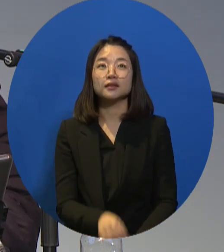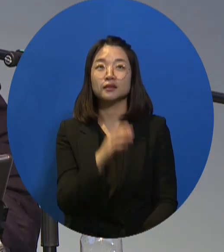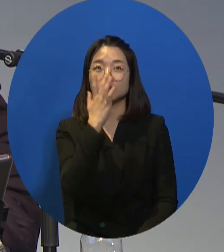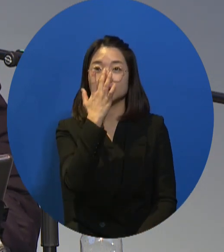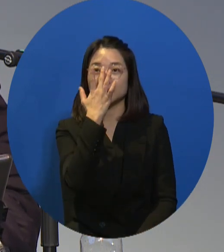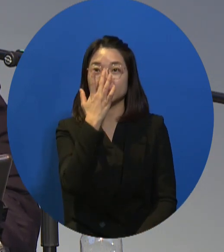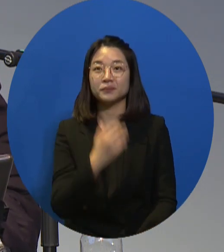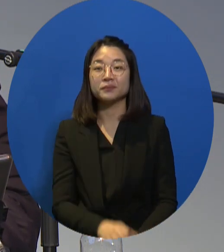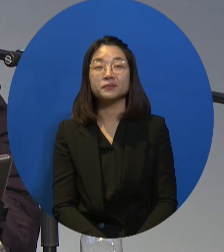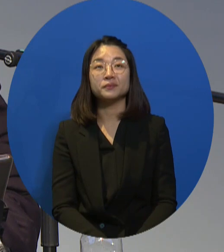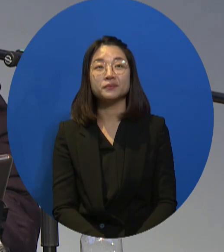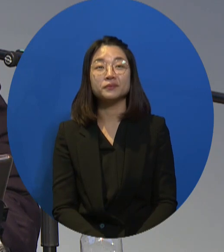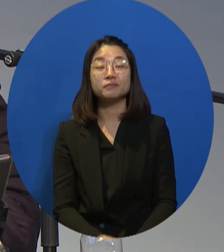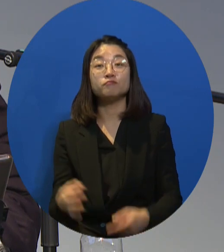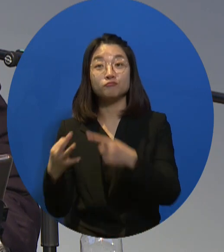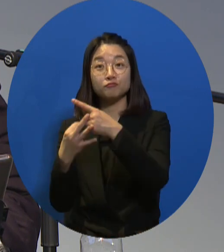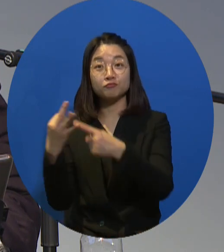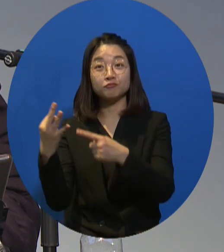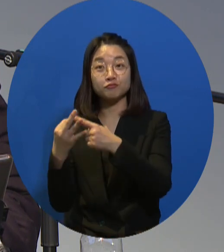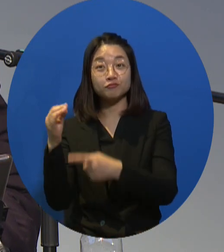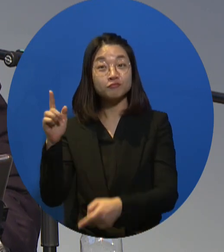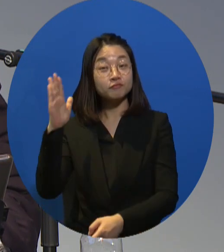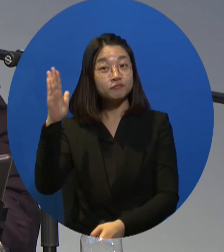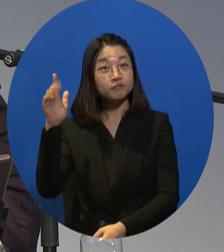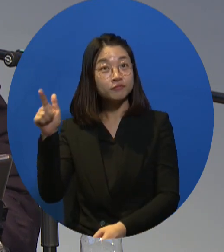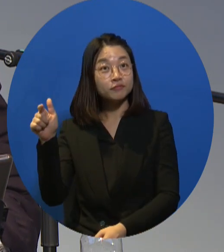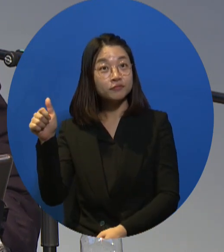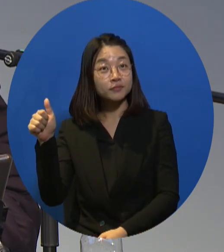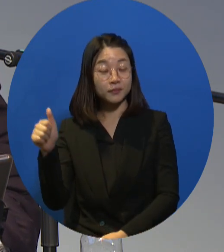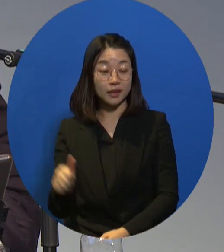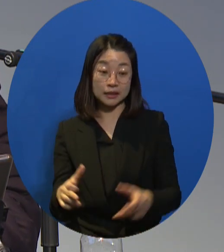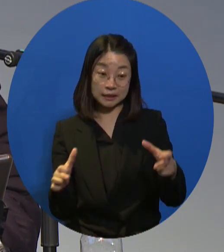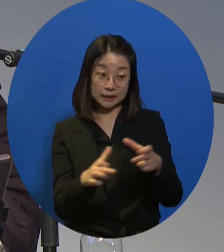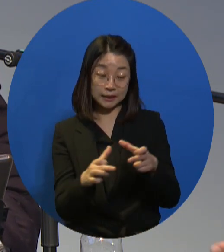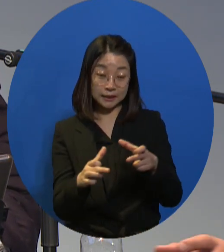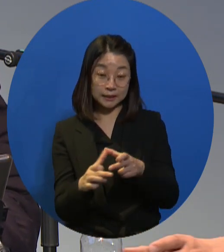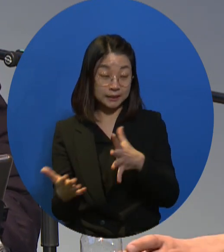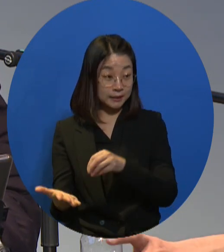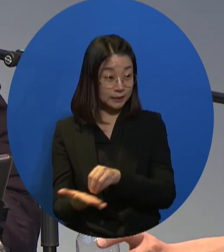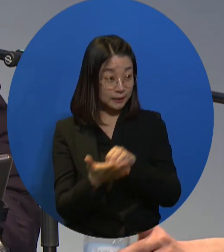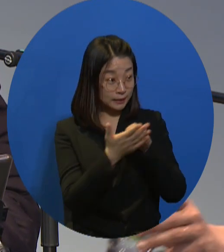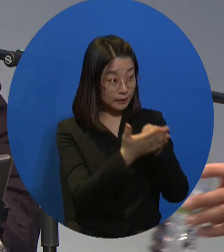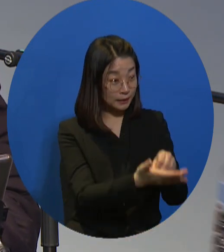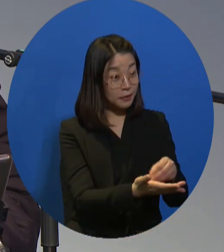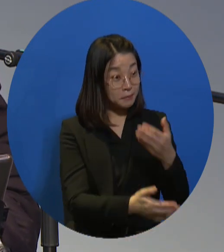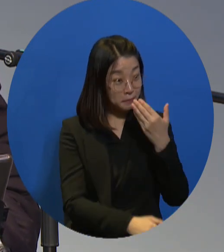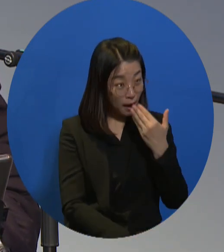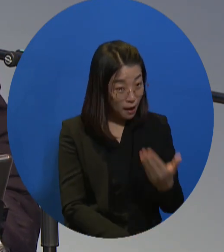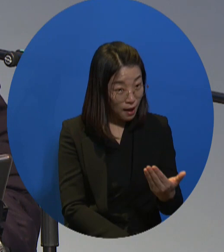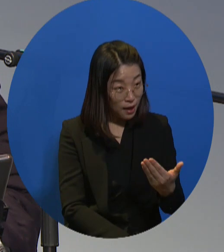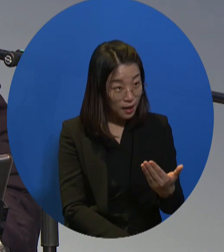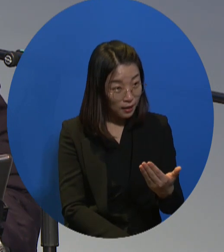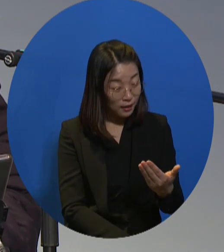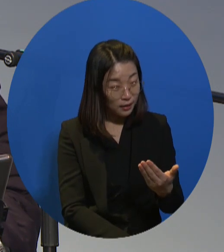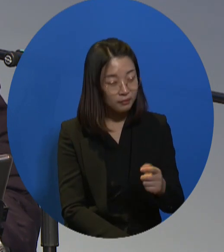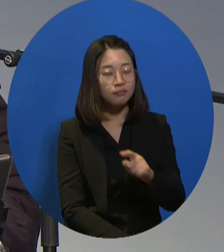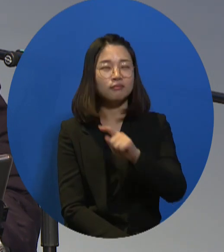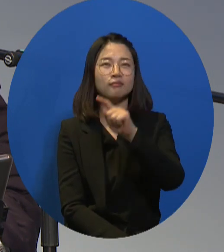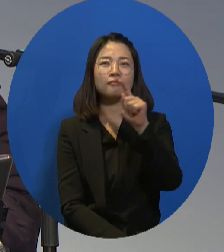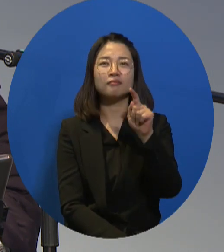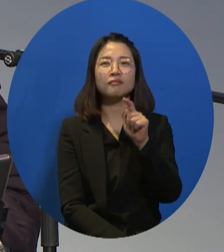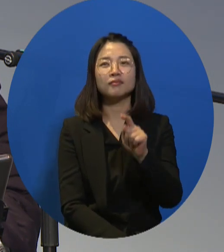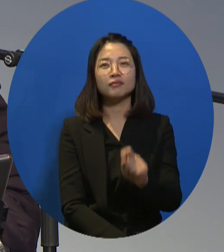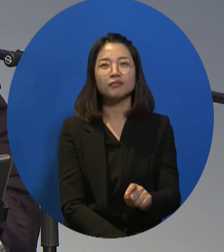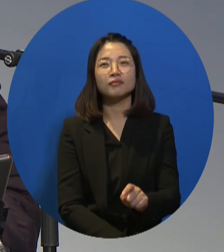driven by the private sector. But I wonder if this approach would lead to more jobs